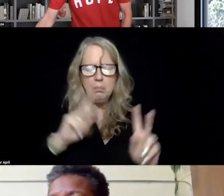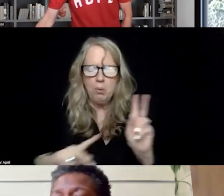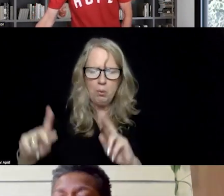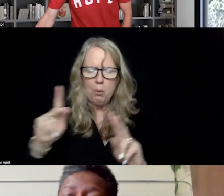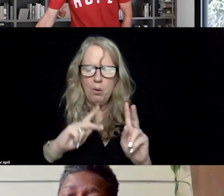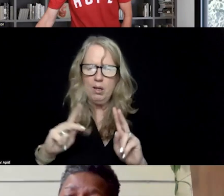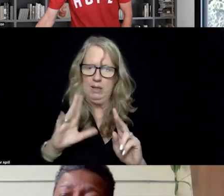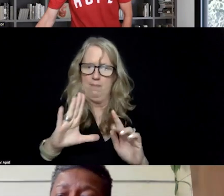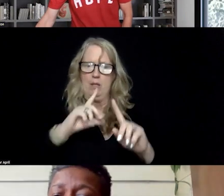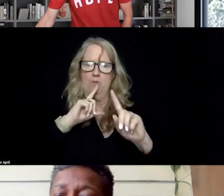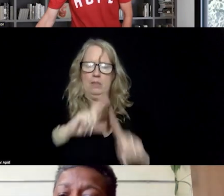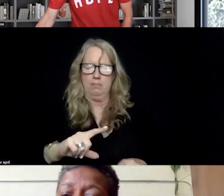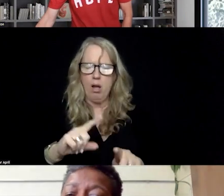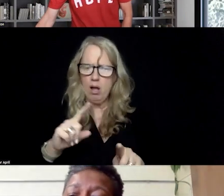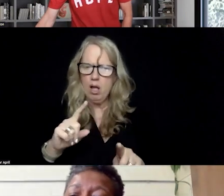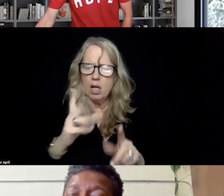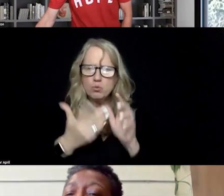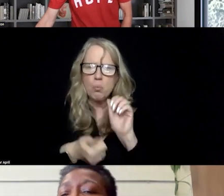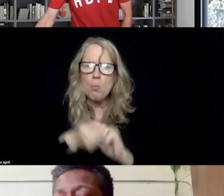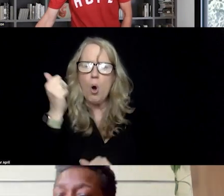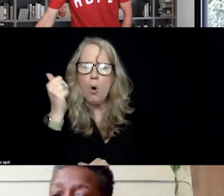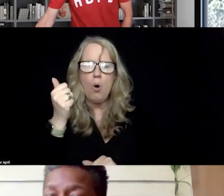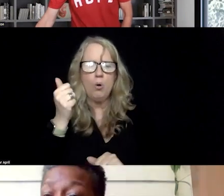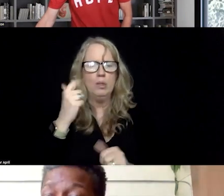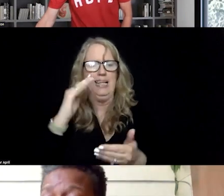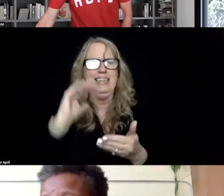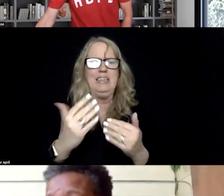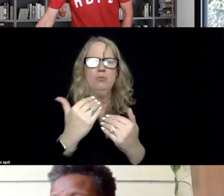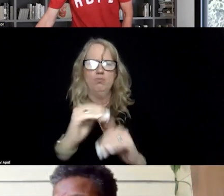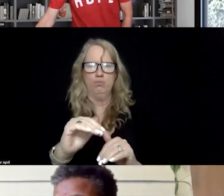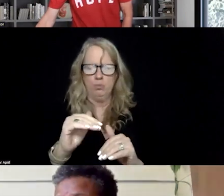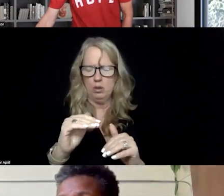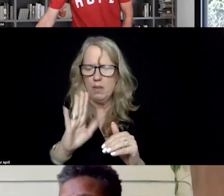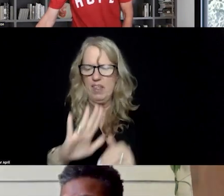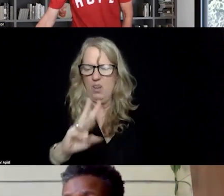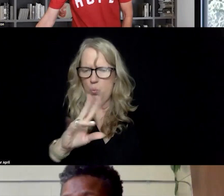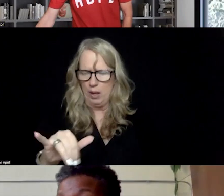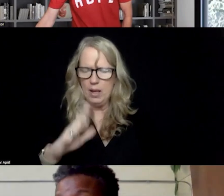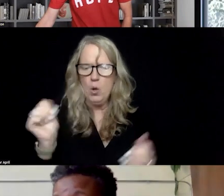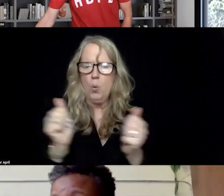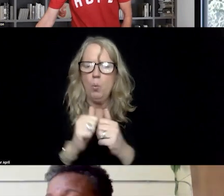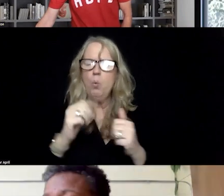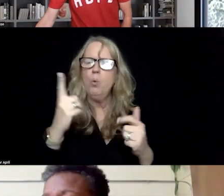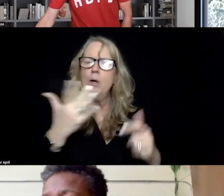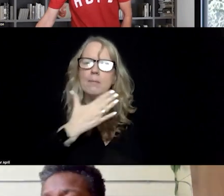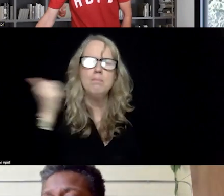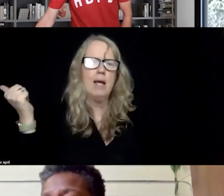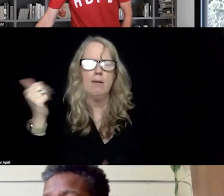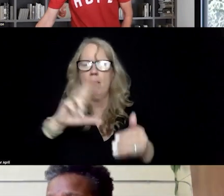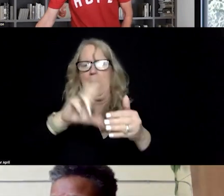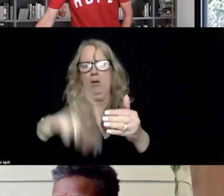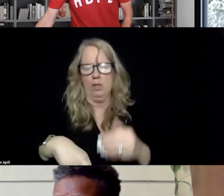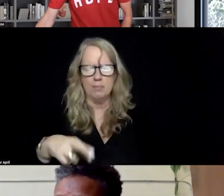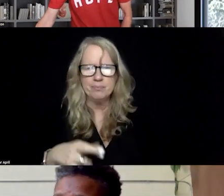and the responses are, are done in the most least restrictive way, um, with the greater outcome. So